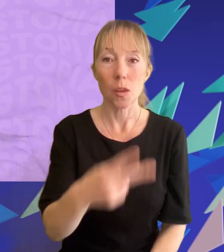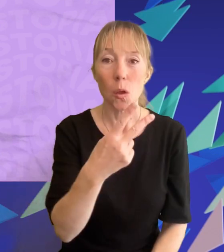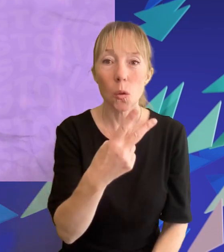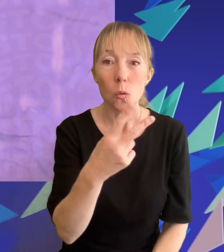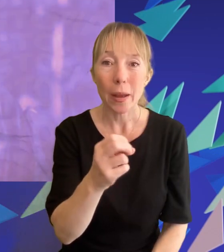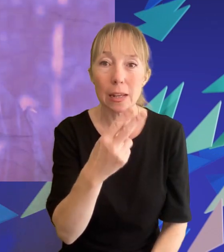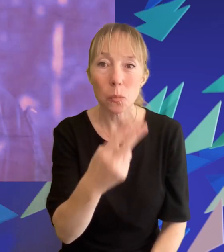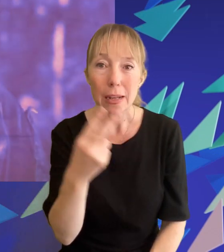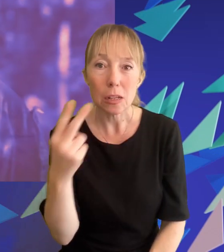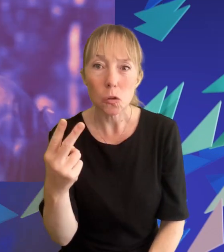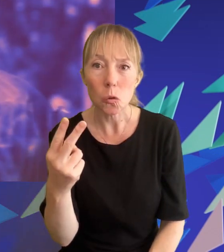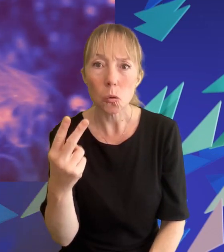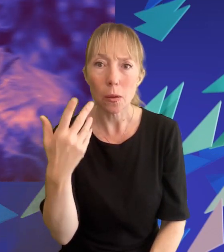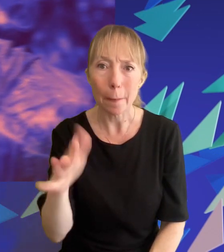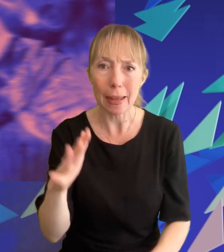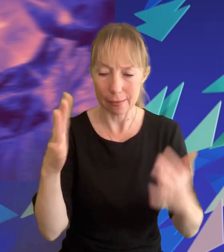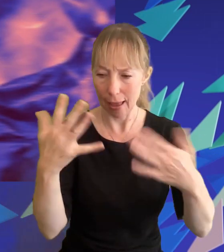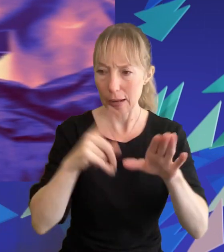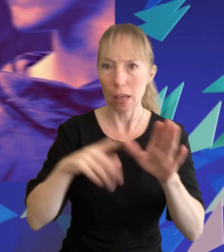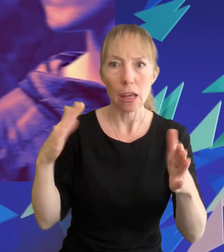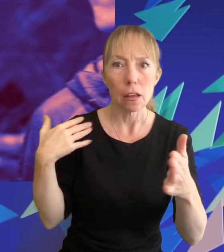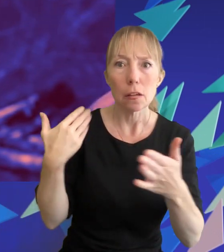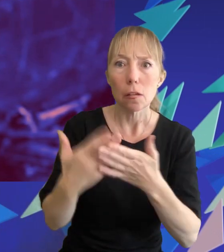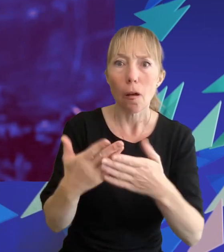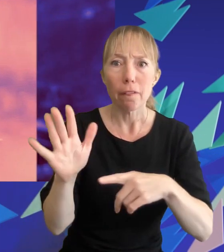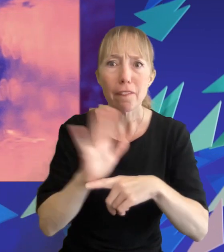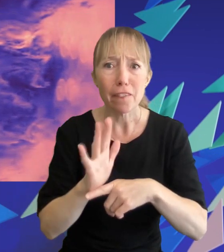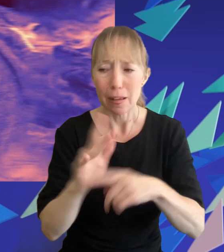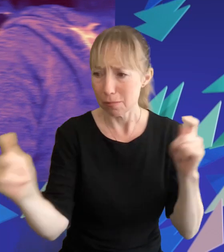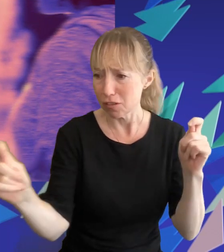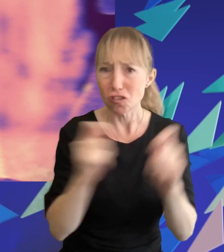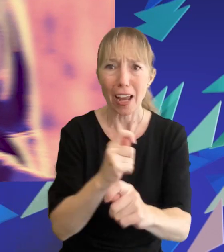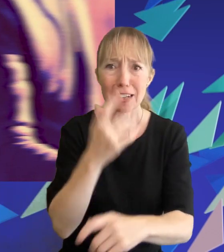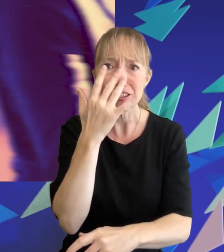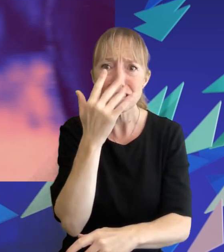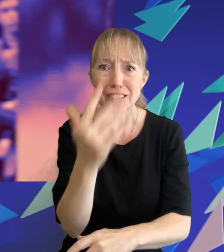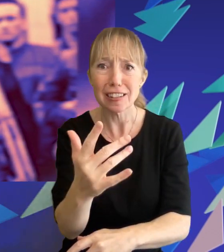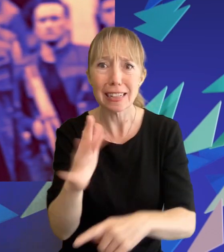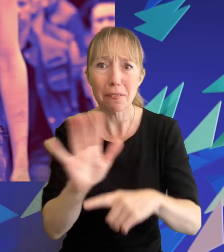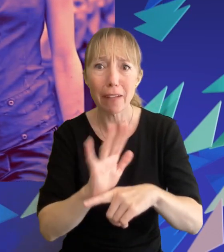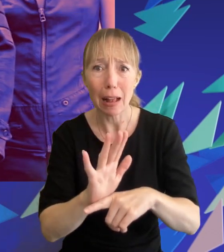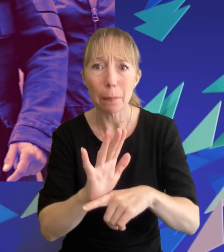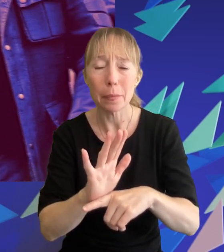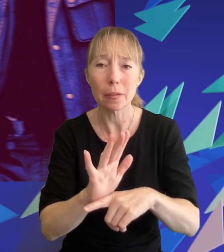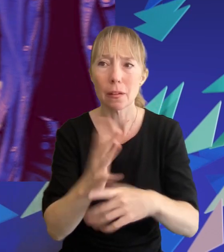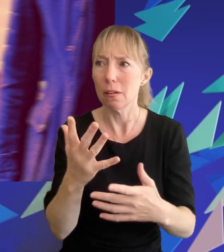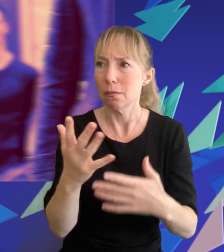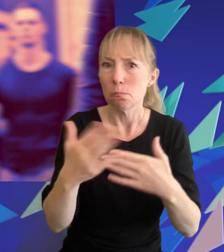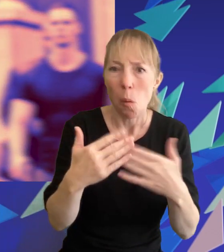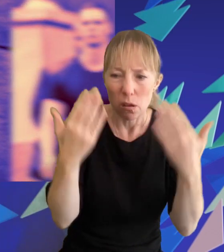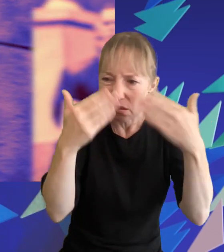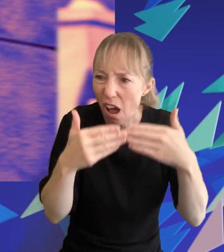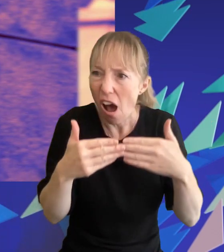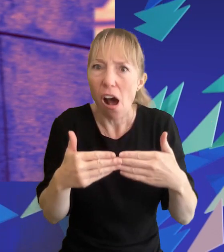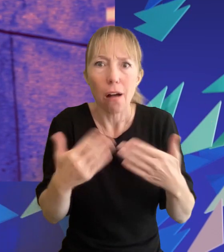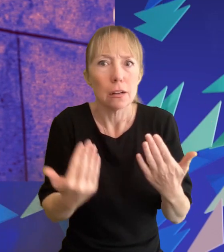2022 marks the 10-year anniversary of a film that revolutionized the teen film market bringing a grittier